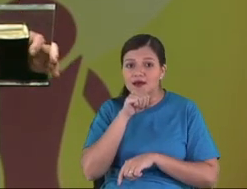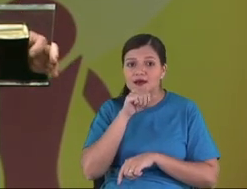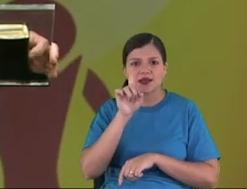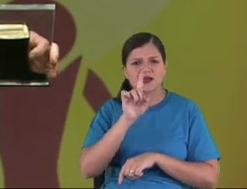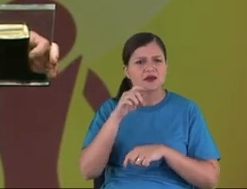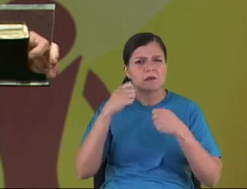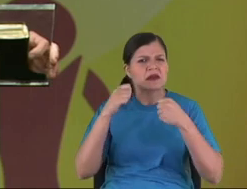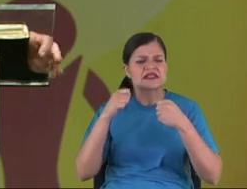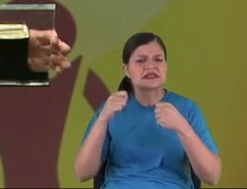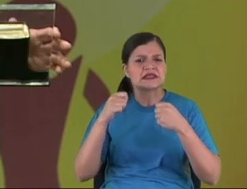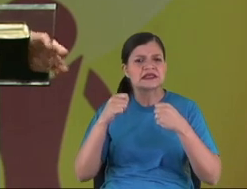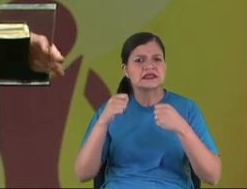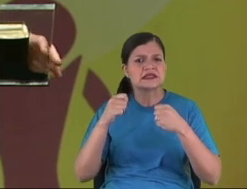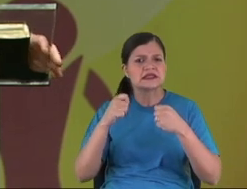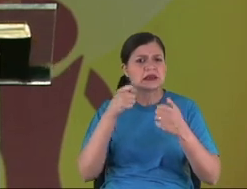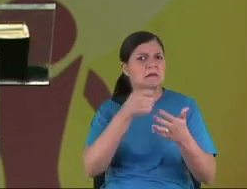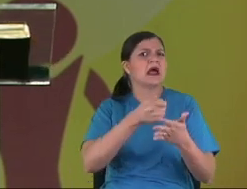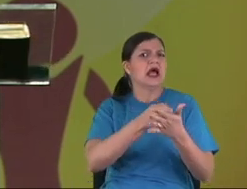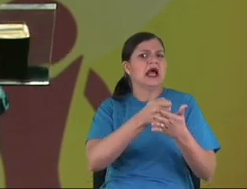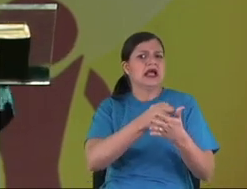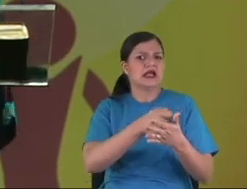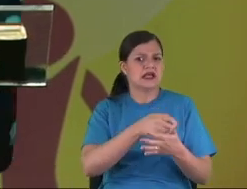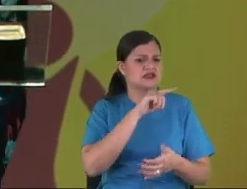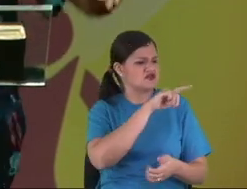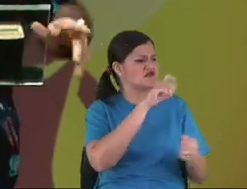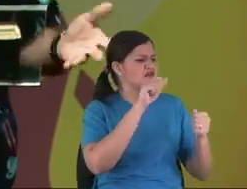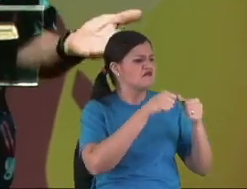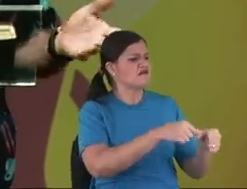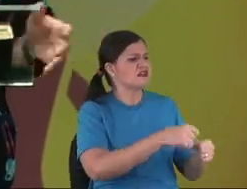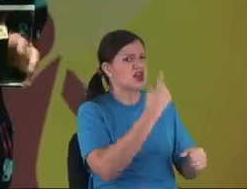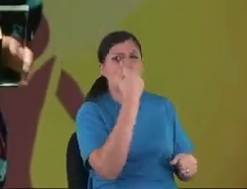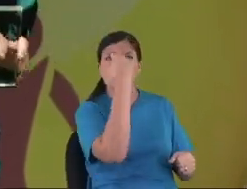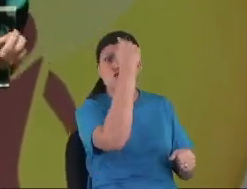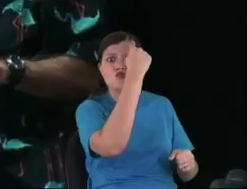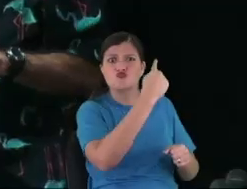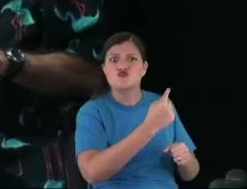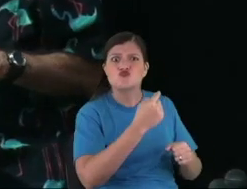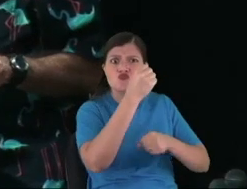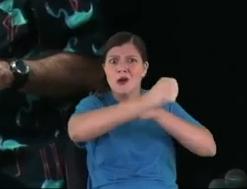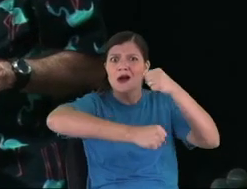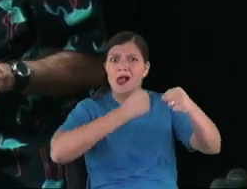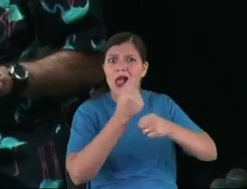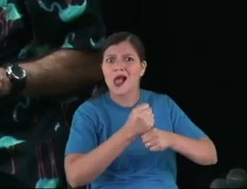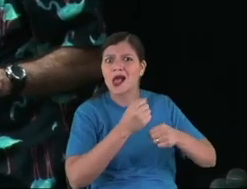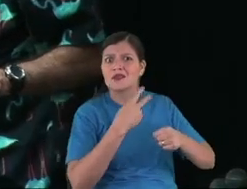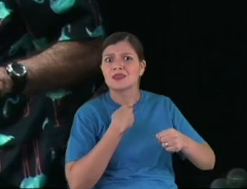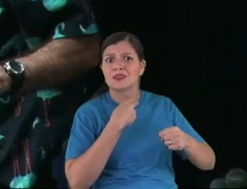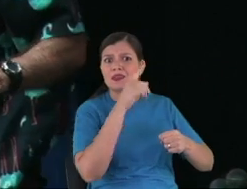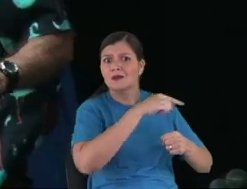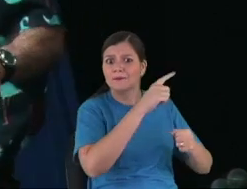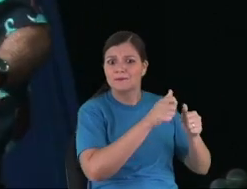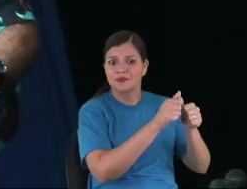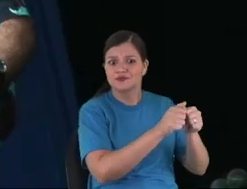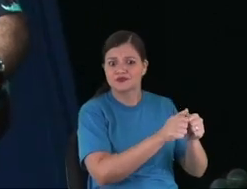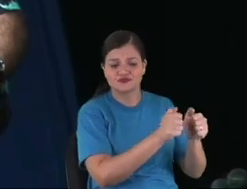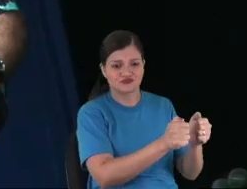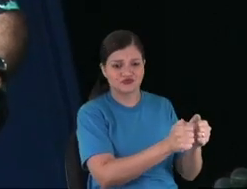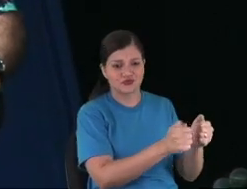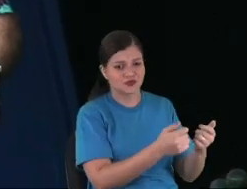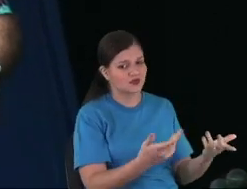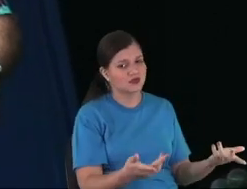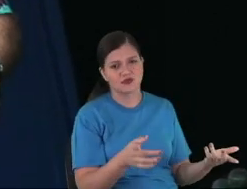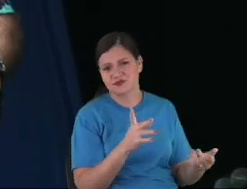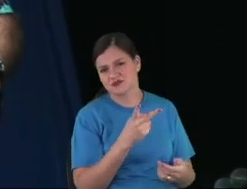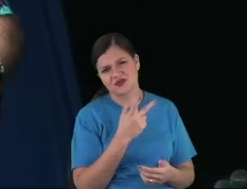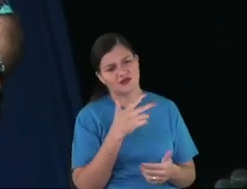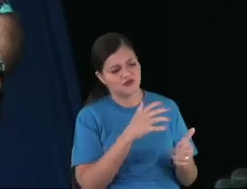Dad, you don't need to be... Hey, you stay one year without video game. No, no, no, you don't need to do